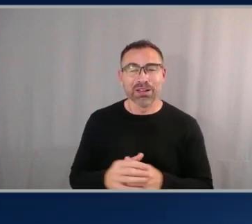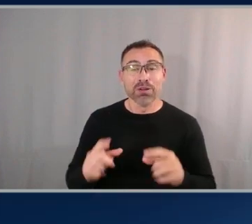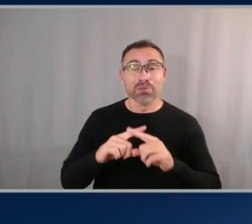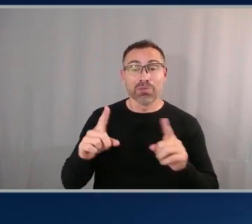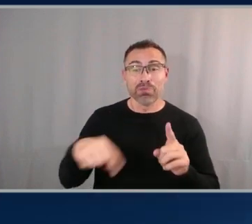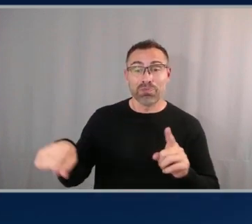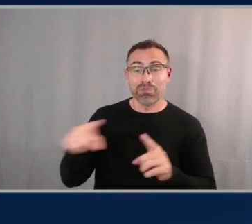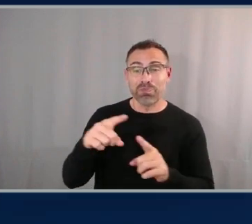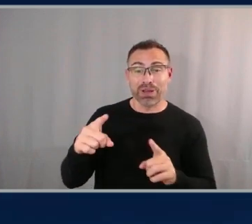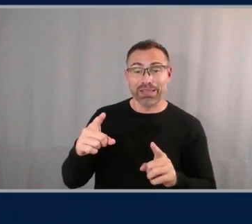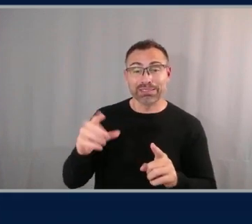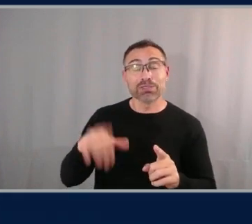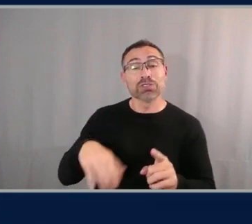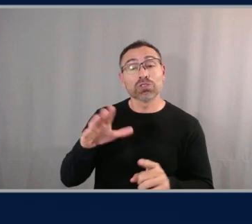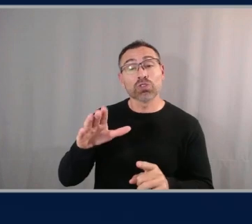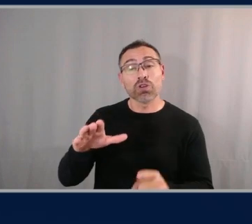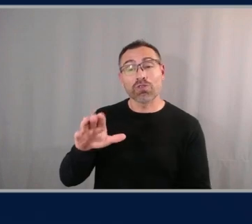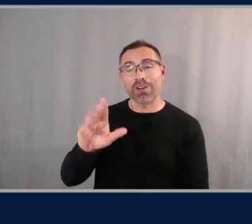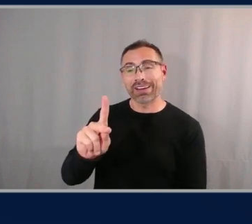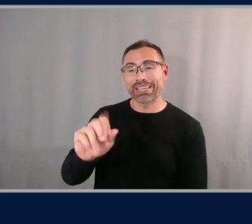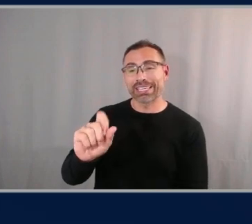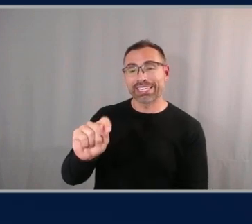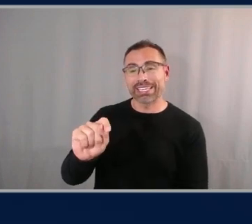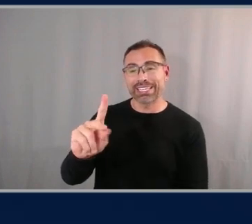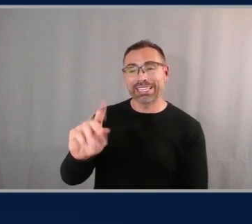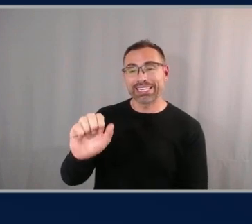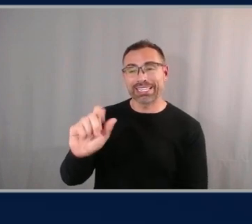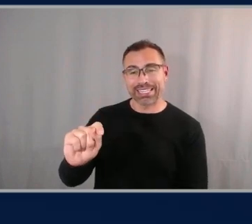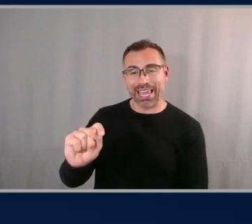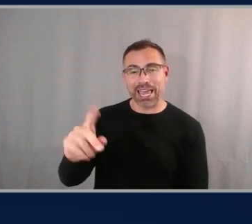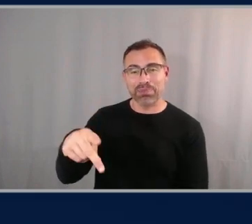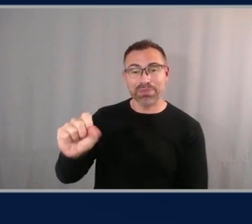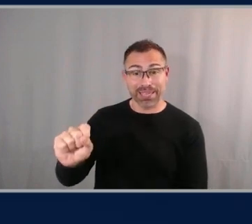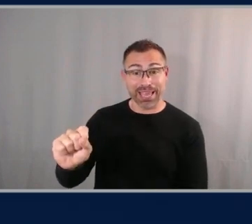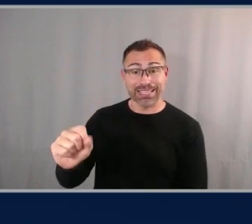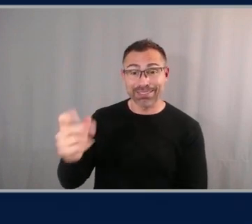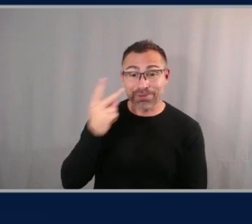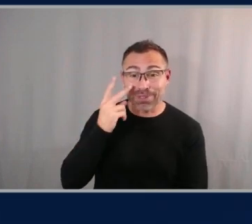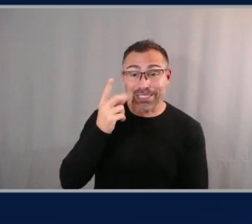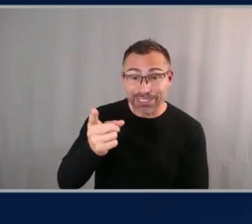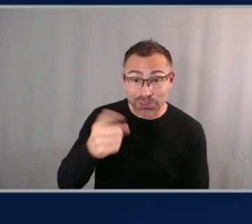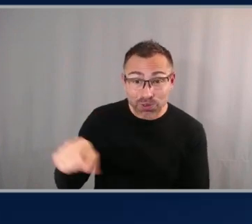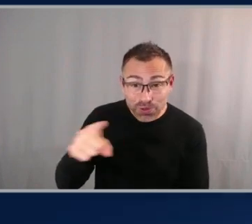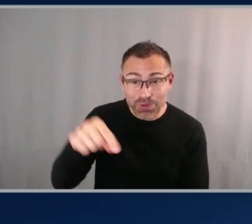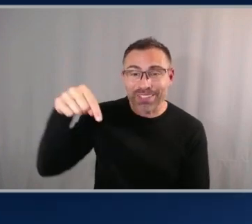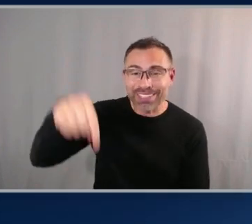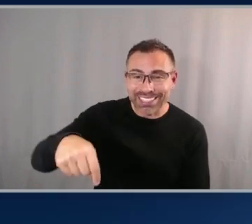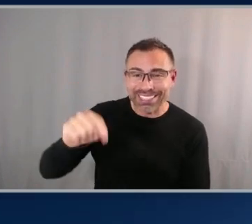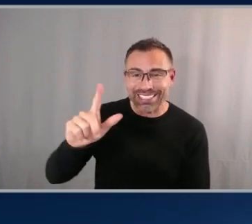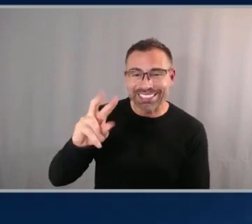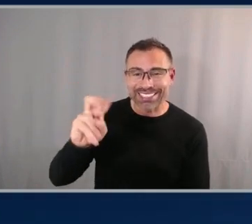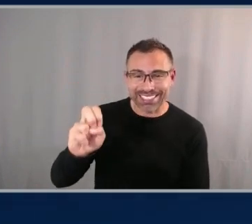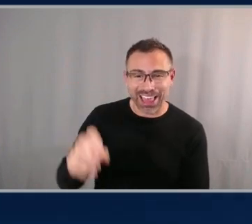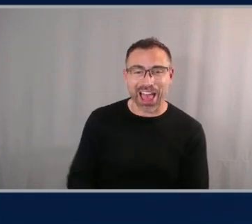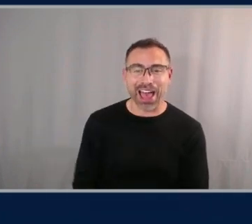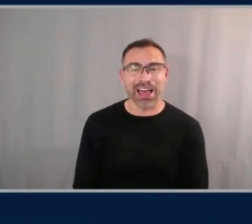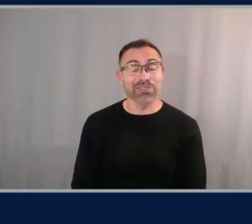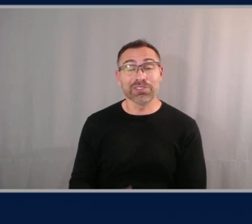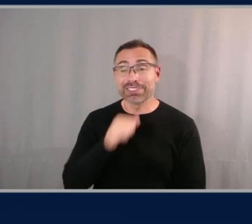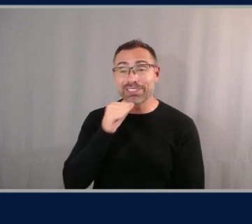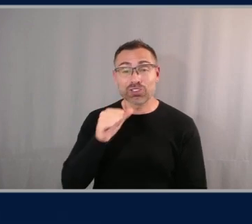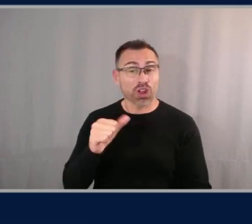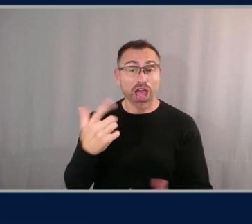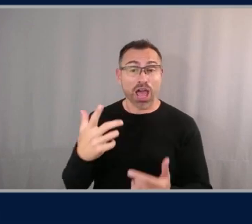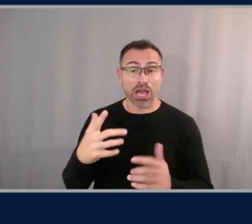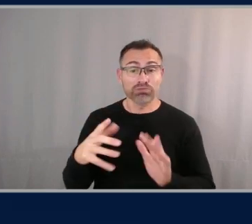KitKat PS we see you we are live don't you know this is not a recording hey how else will we do this but let us know what questions